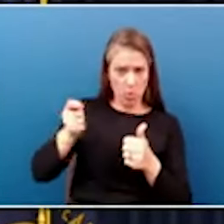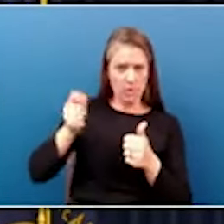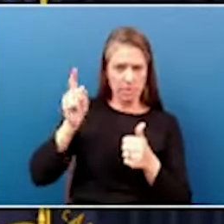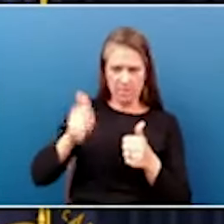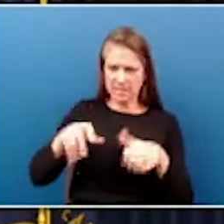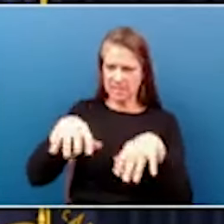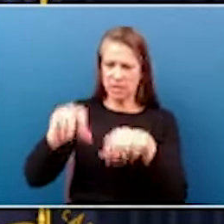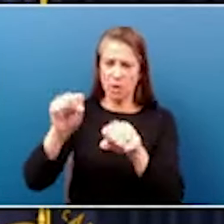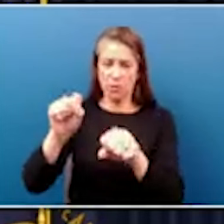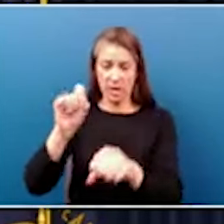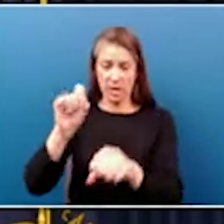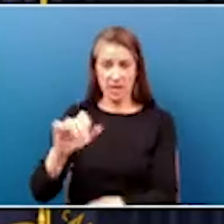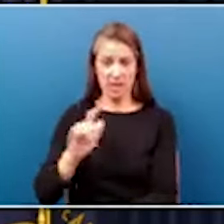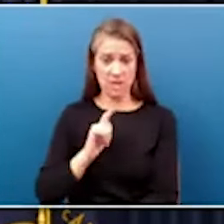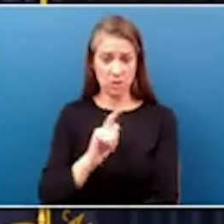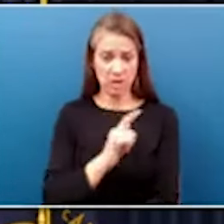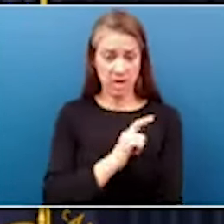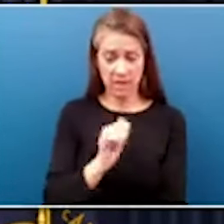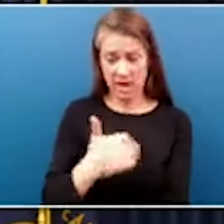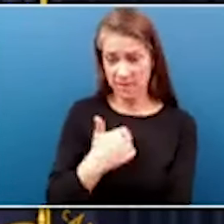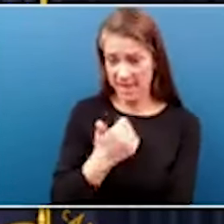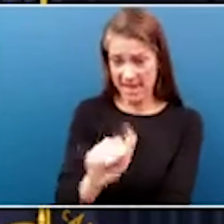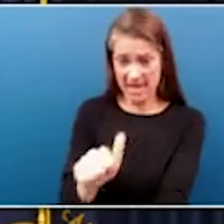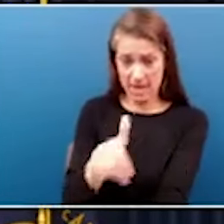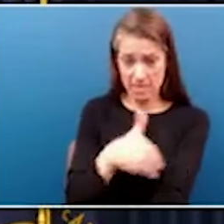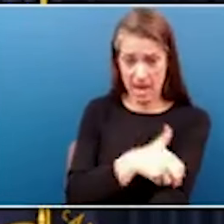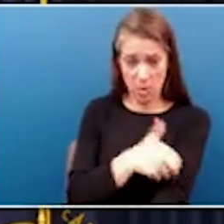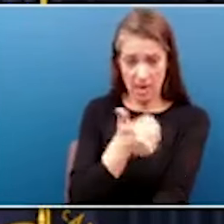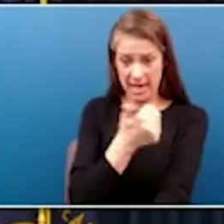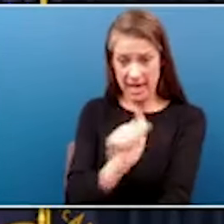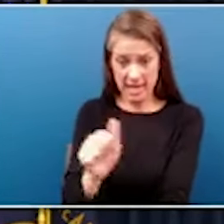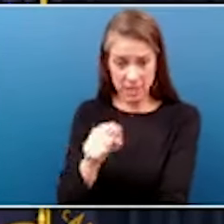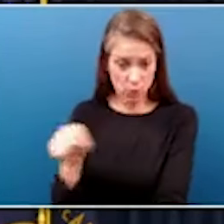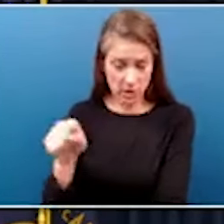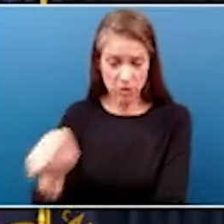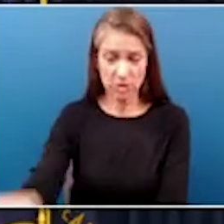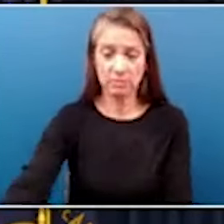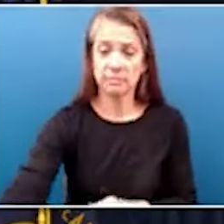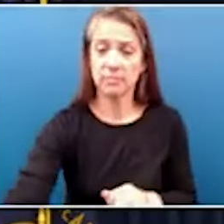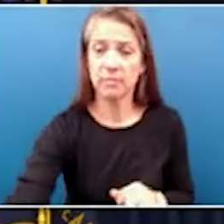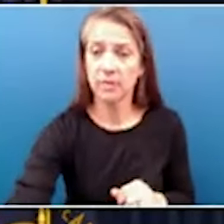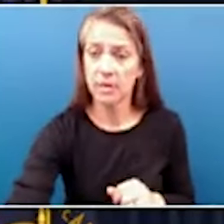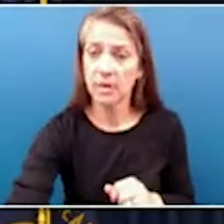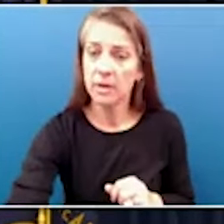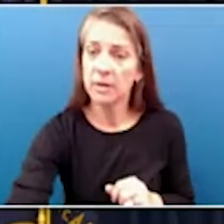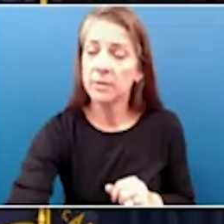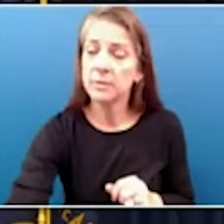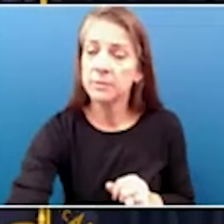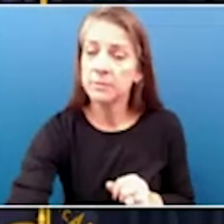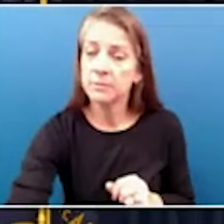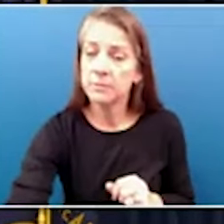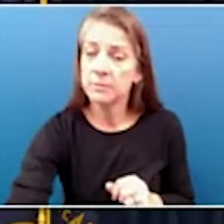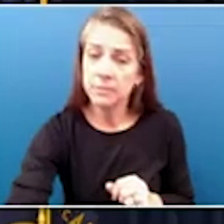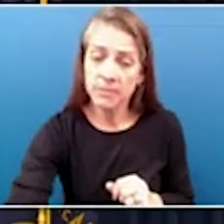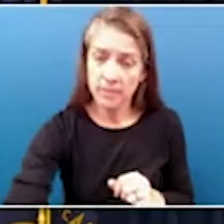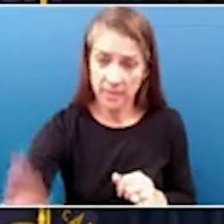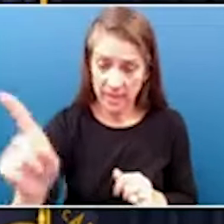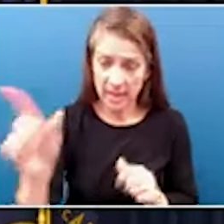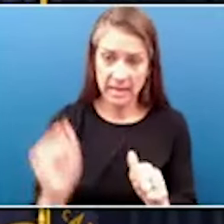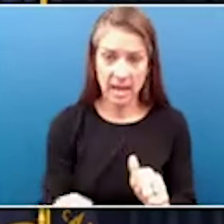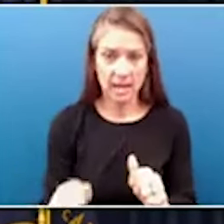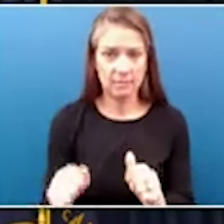can move any power, any direction, not only can they play partisan games and switch almost who is the governor